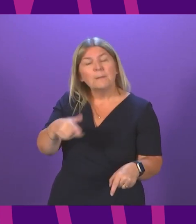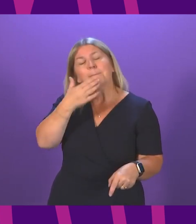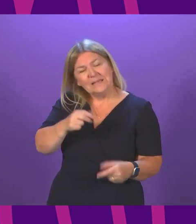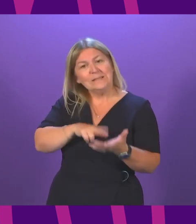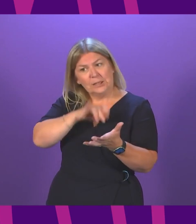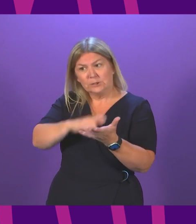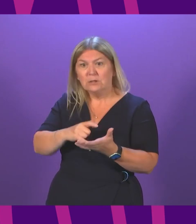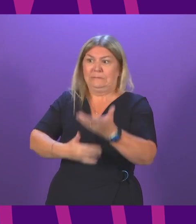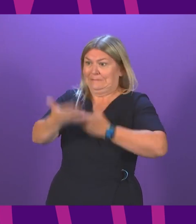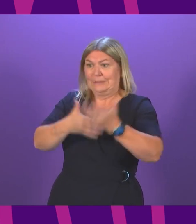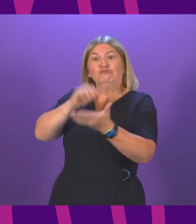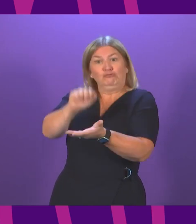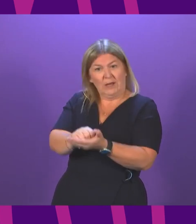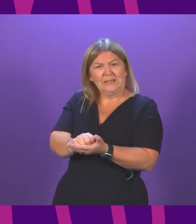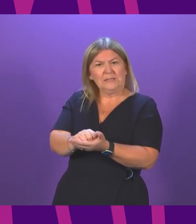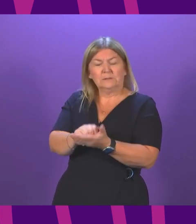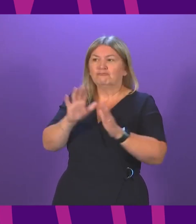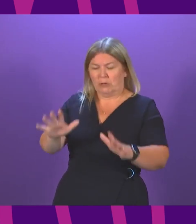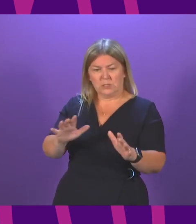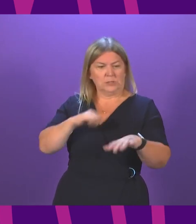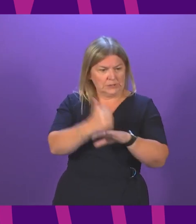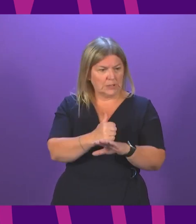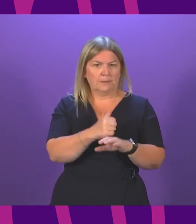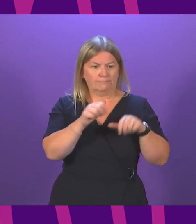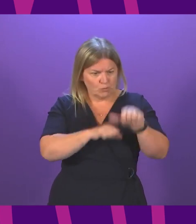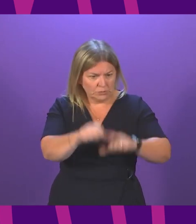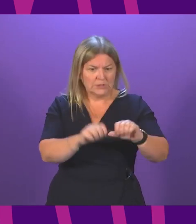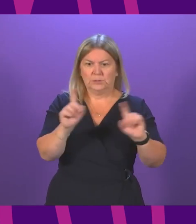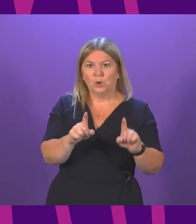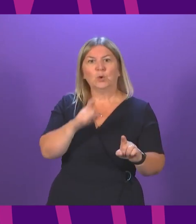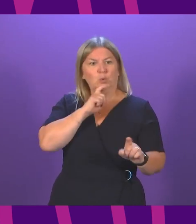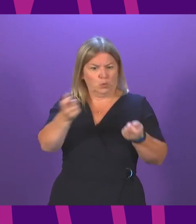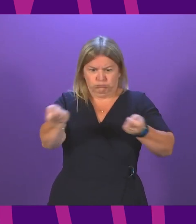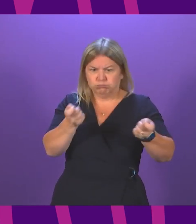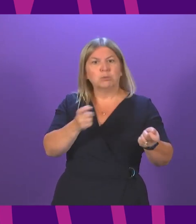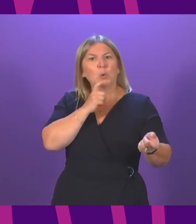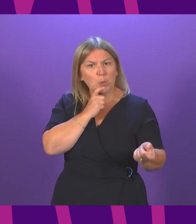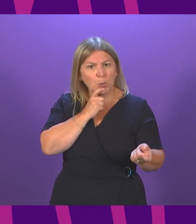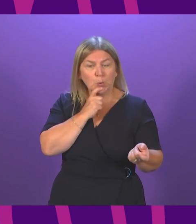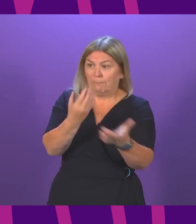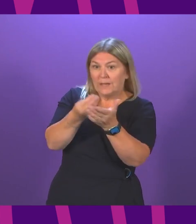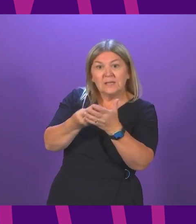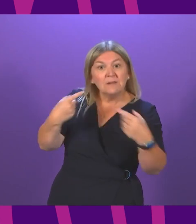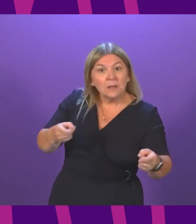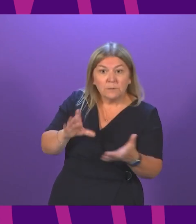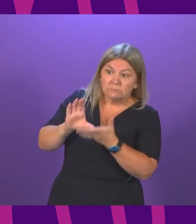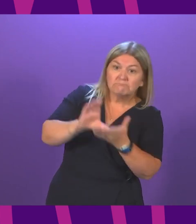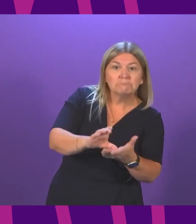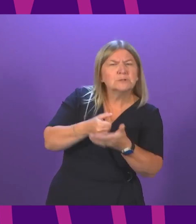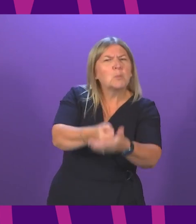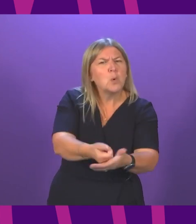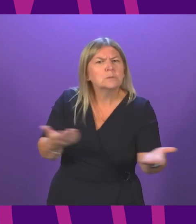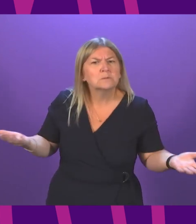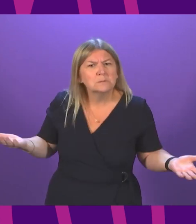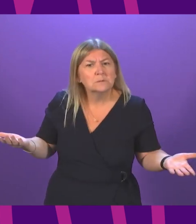exactly what infrastructure will be in place, who will administer it, what financial support will be available, and is the